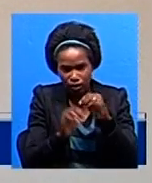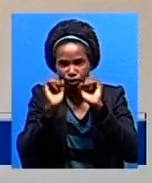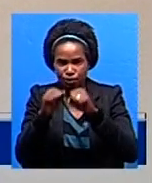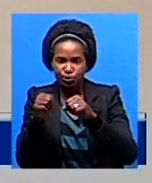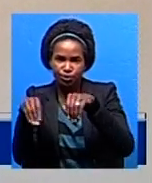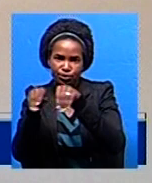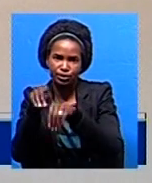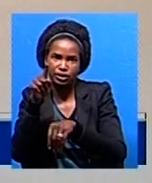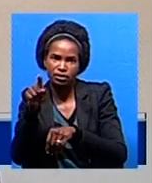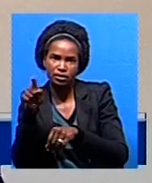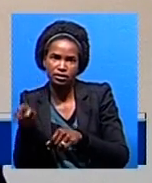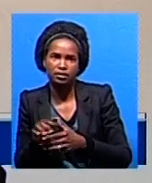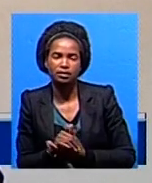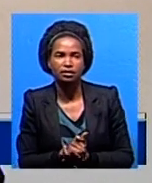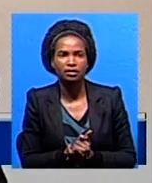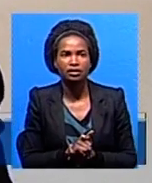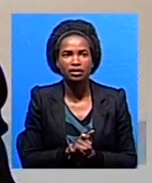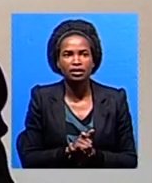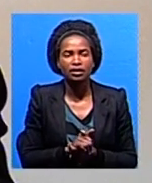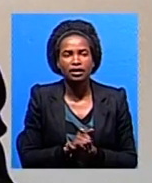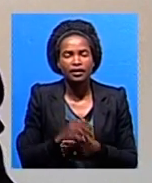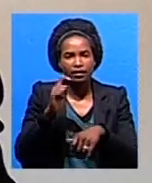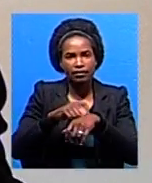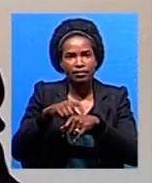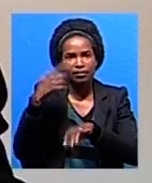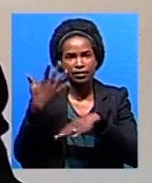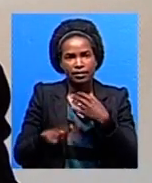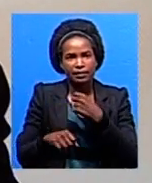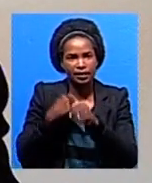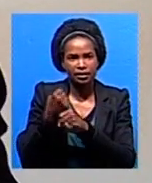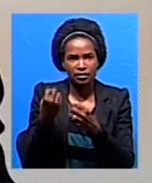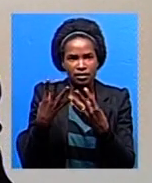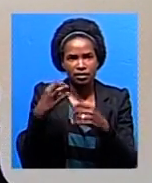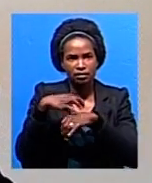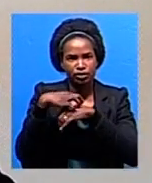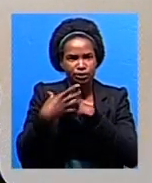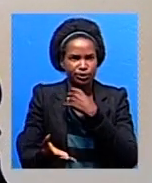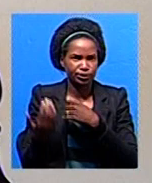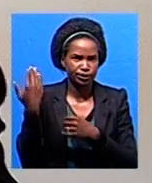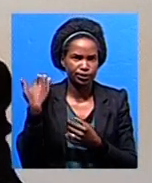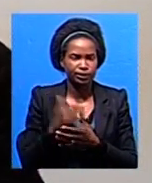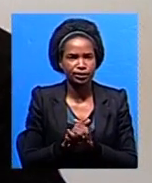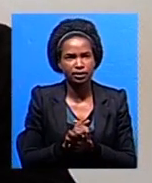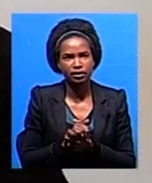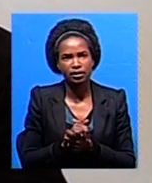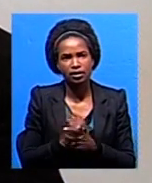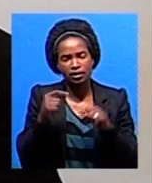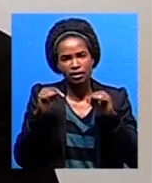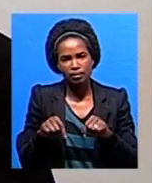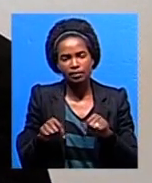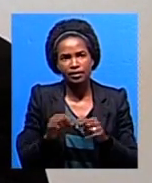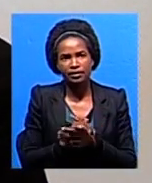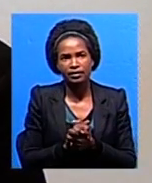We have lost a significant time. A number of years have been lost. We cannot achieve Vision